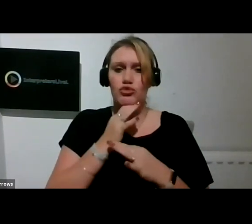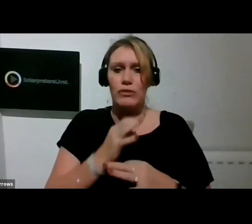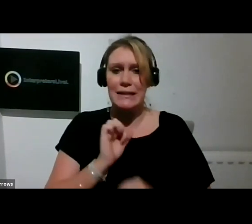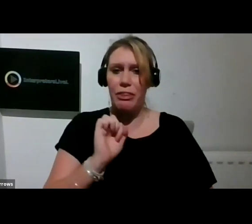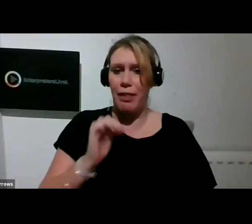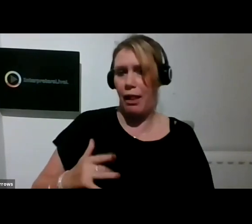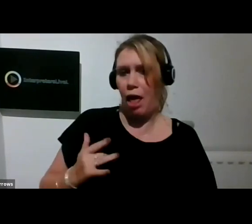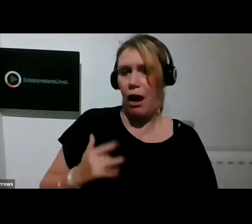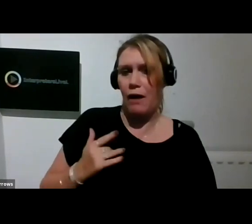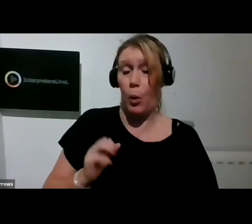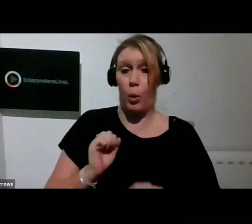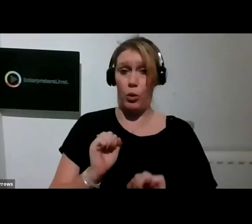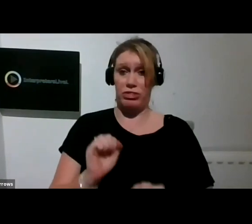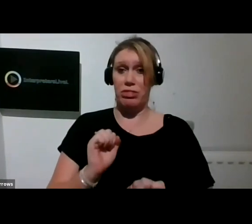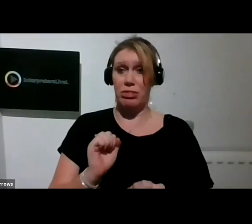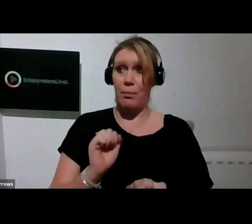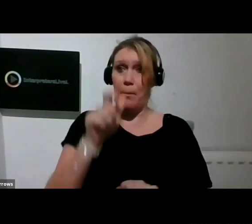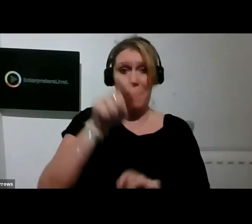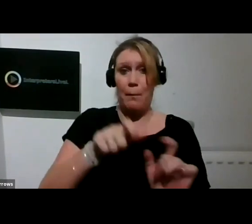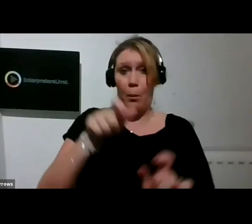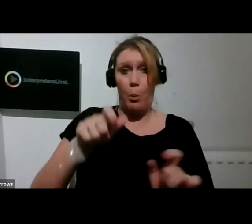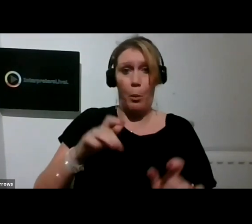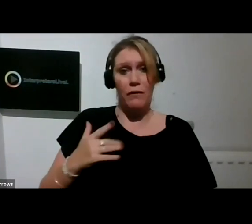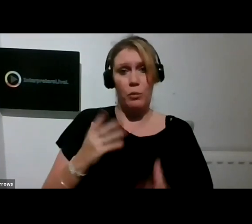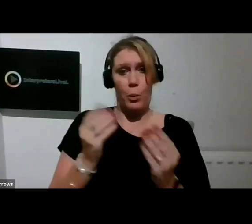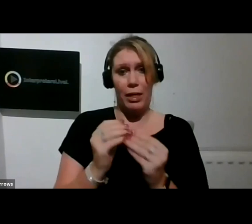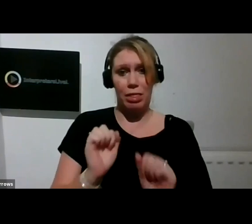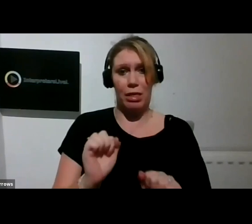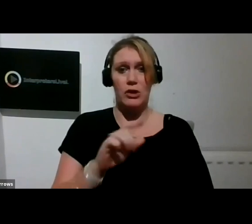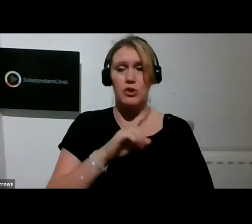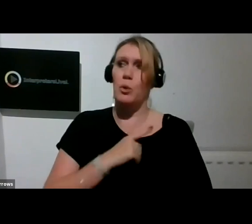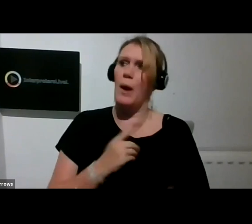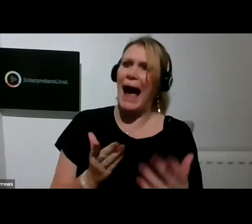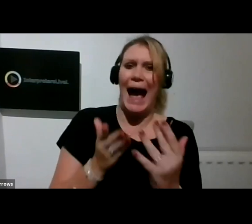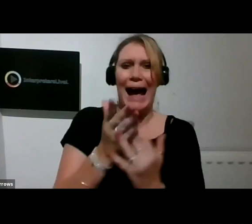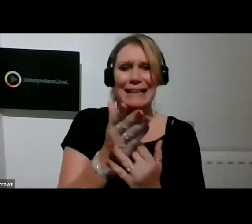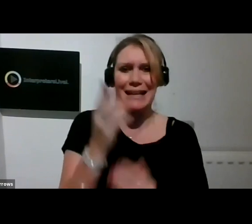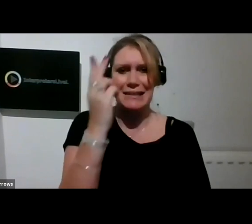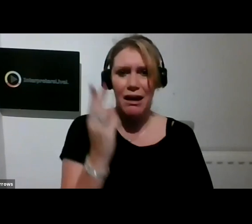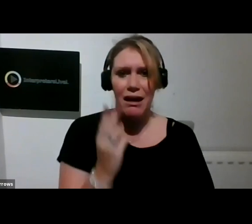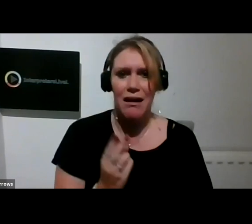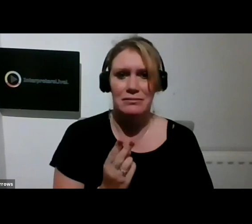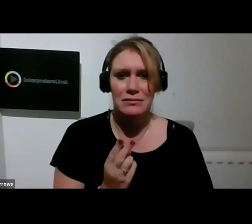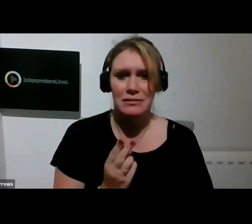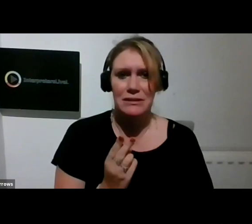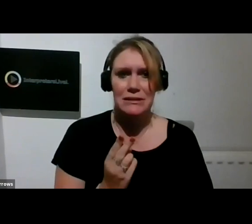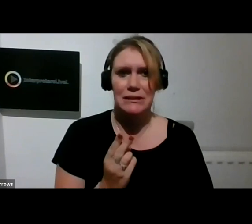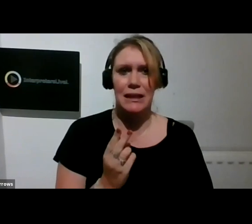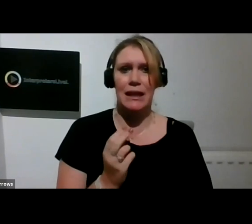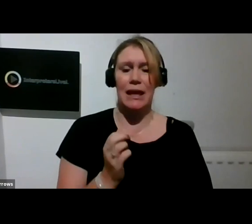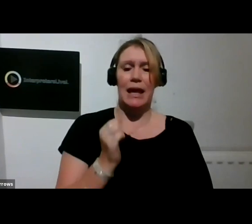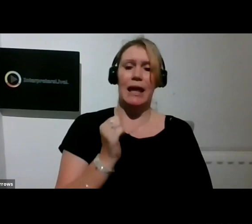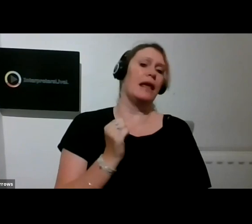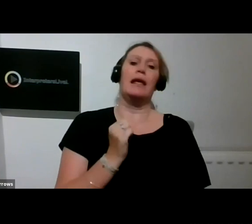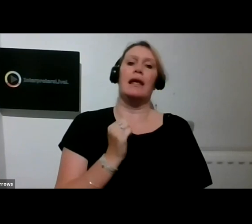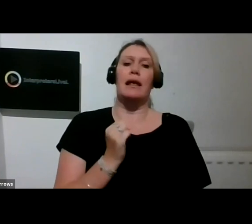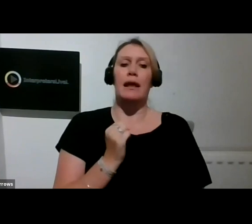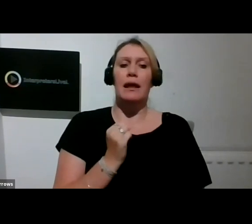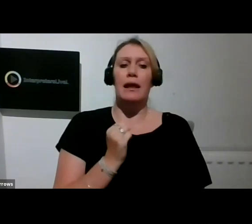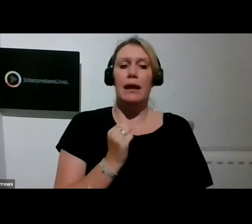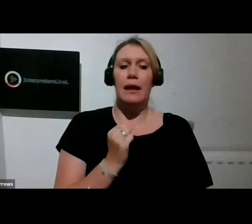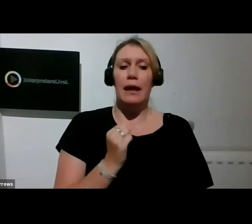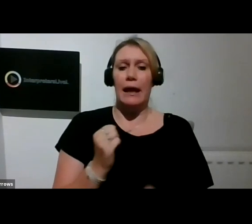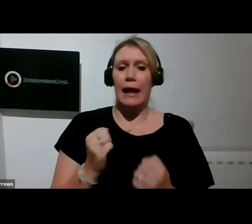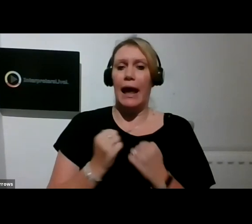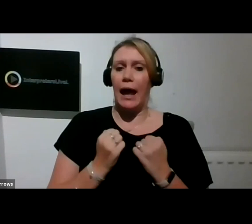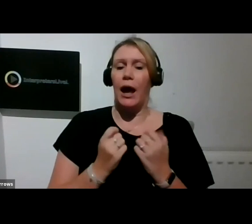to access art culture and company. Our events industry conference on 24th of November offers a